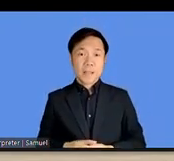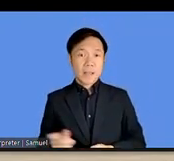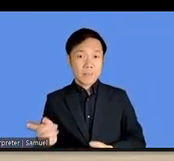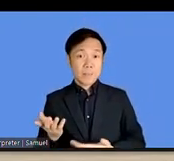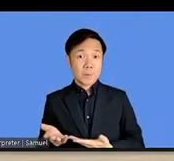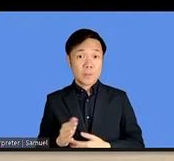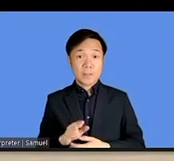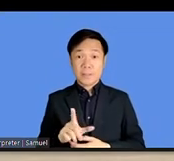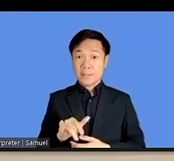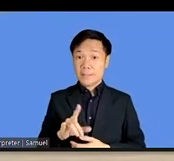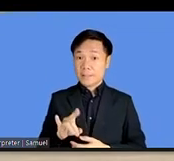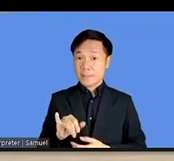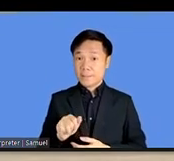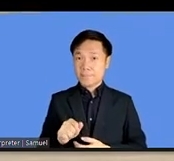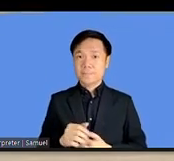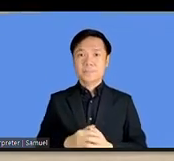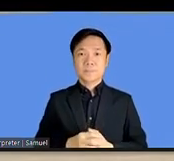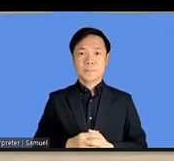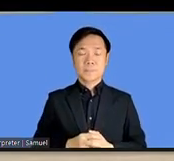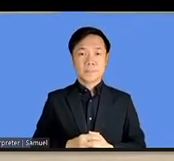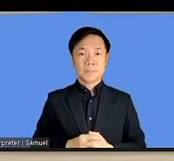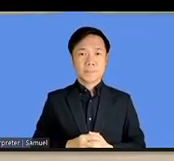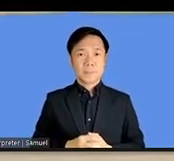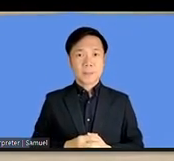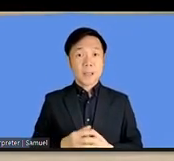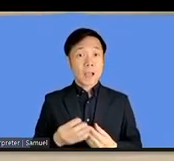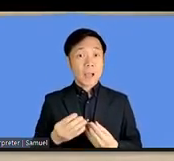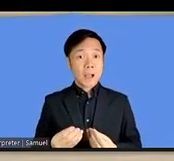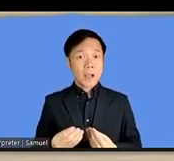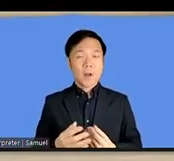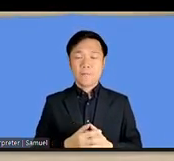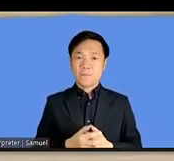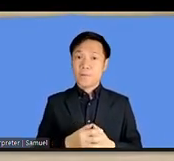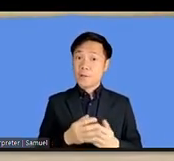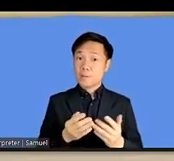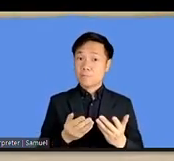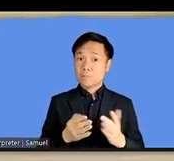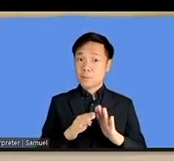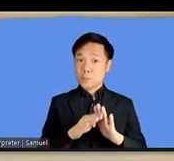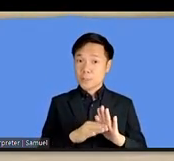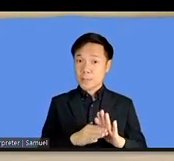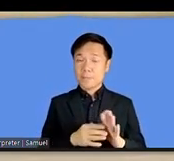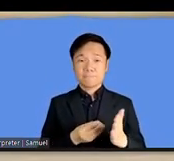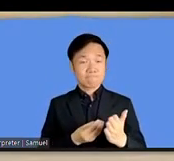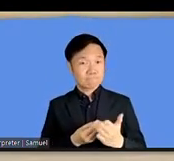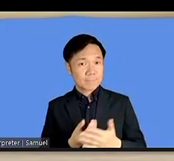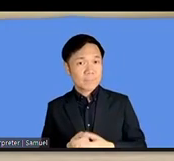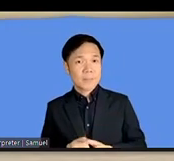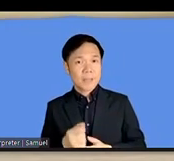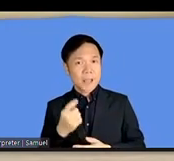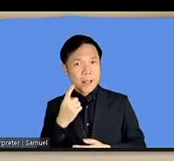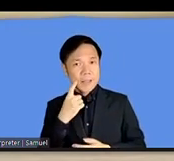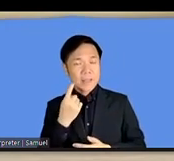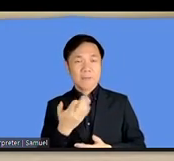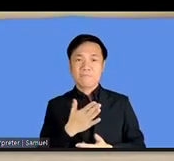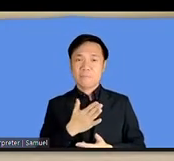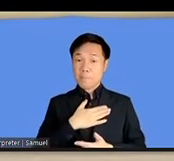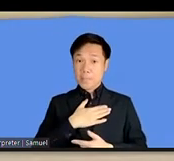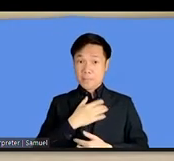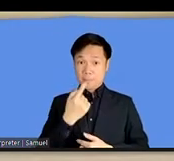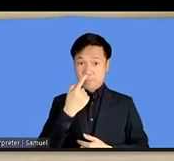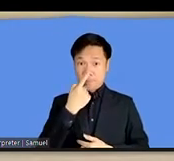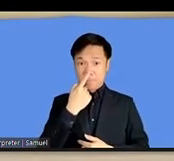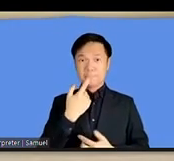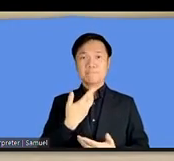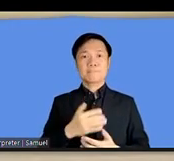question about the interactive agenda and program for me i consider myself uh a